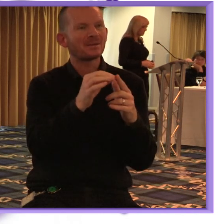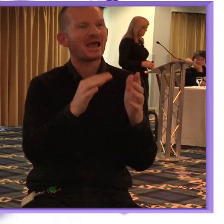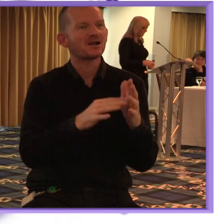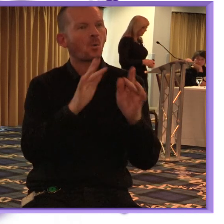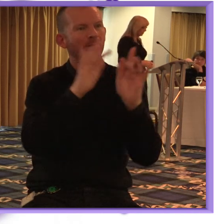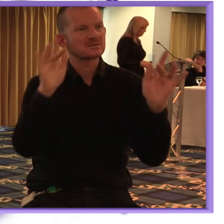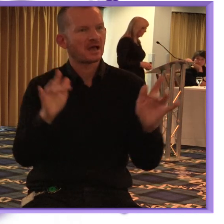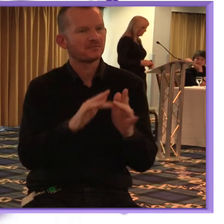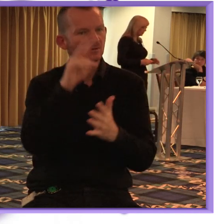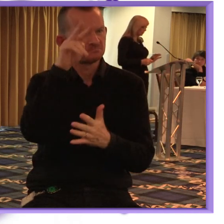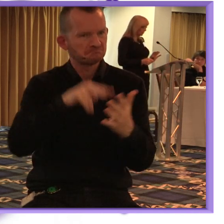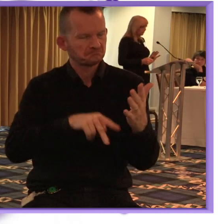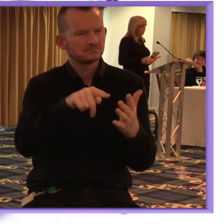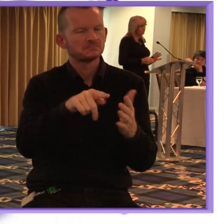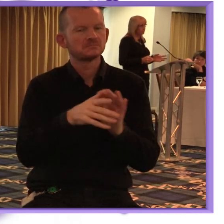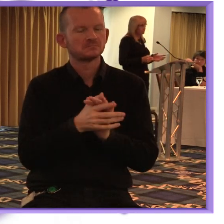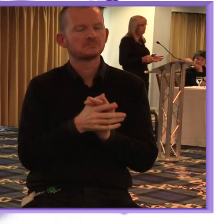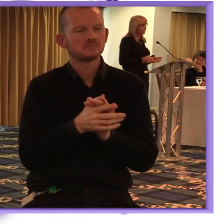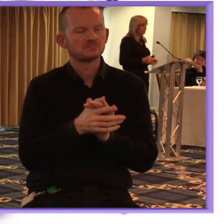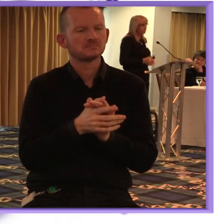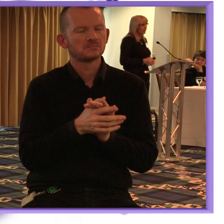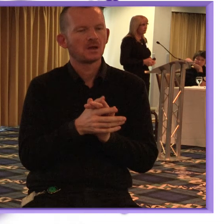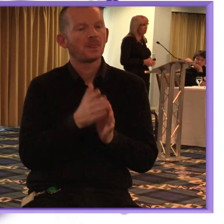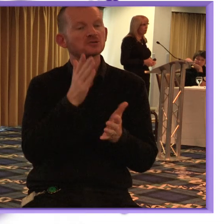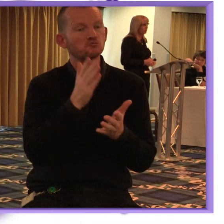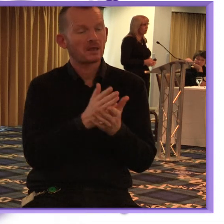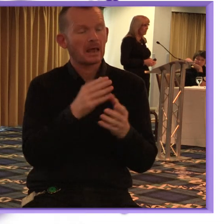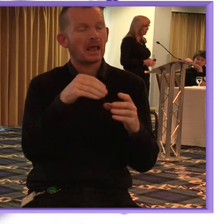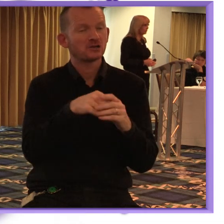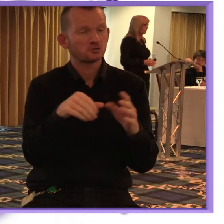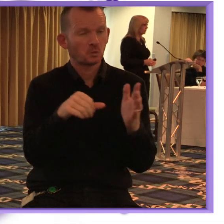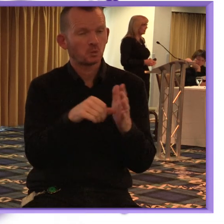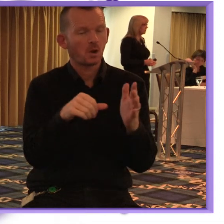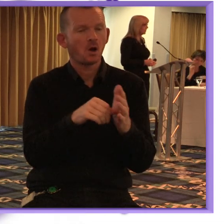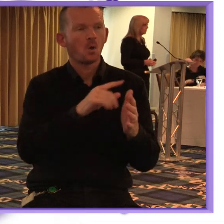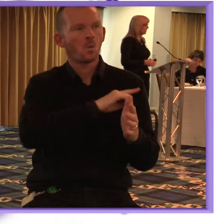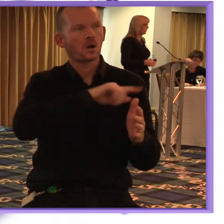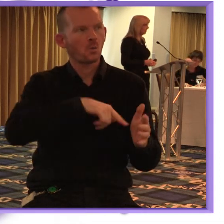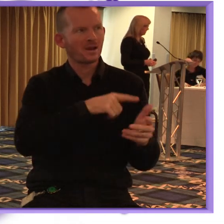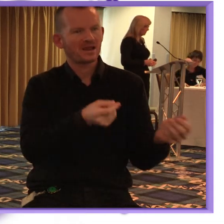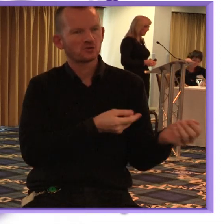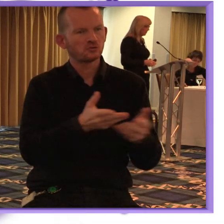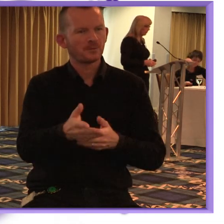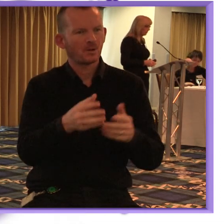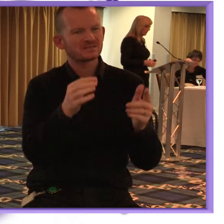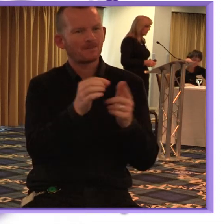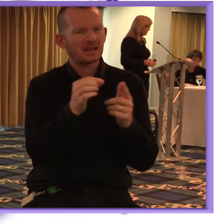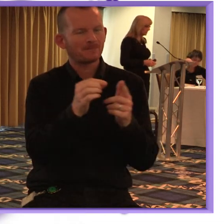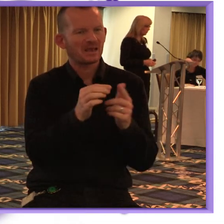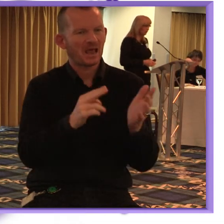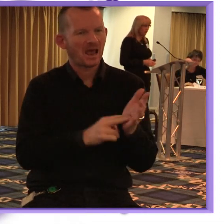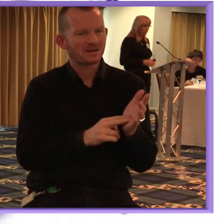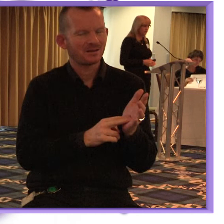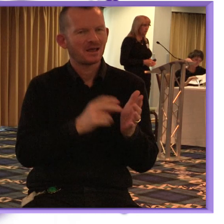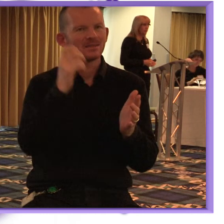on the ppn website and so there's there's a real issue there for what can we contribute as the ppn